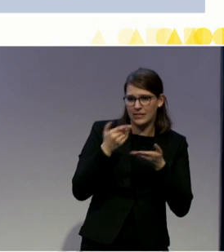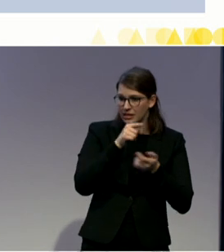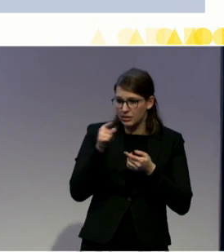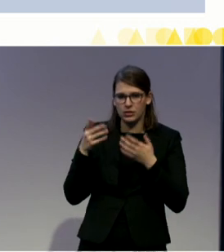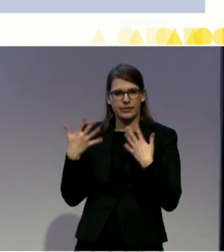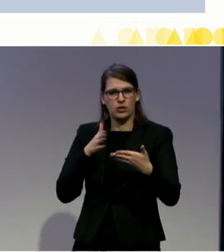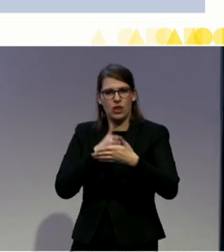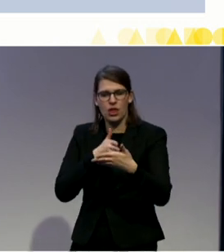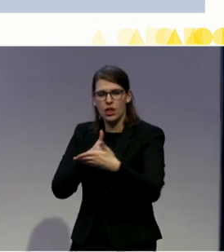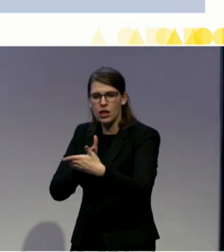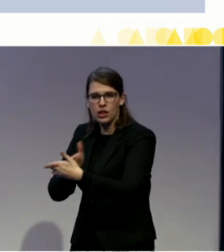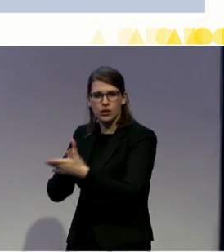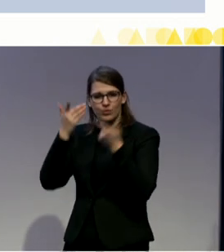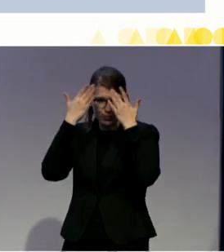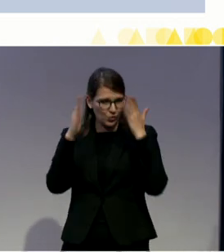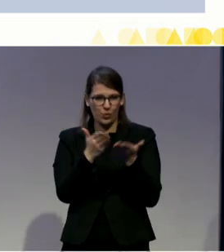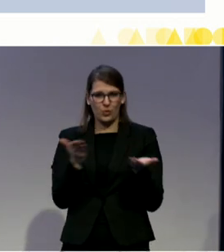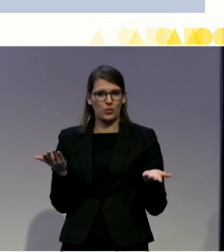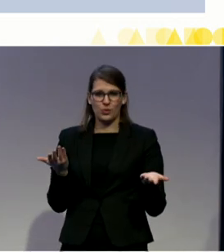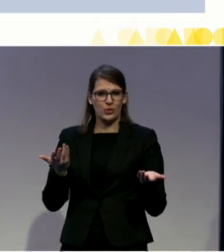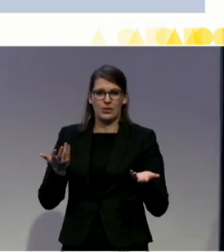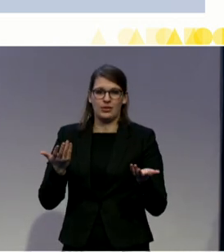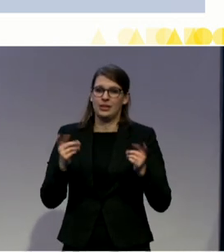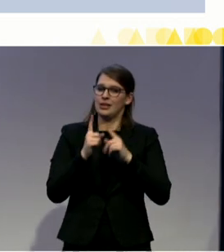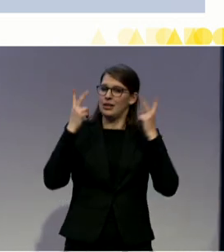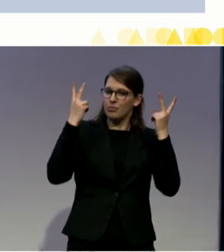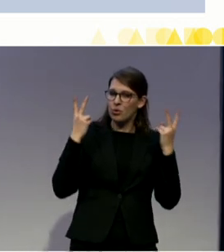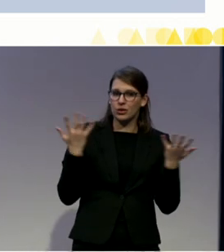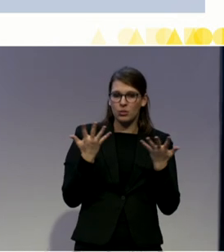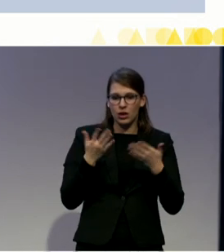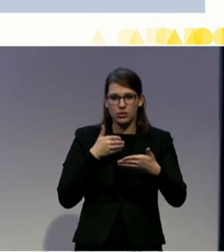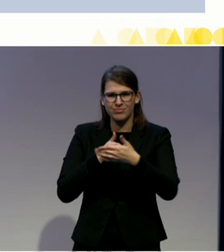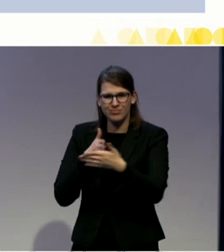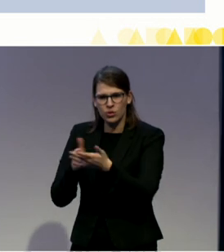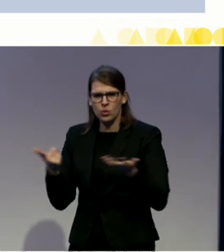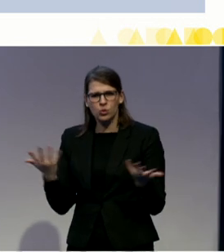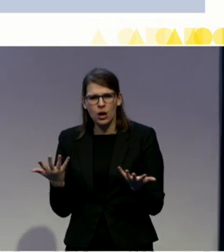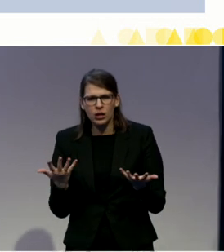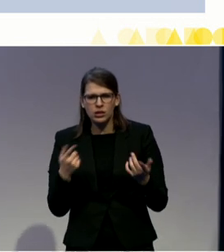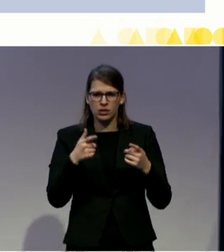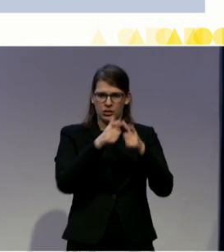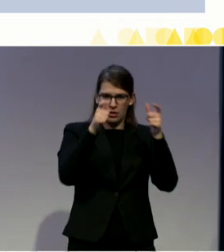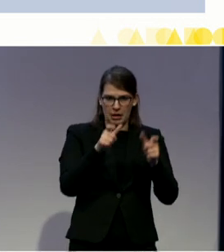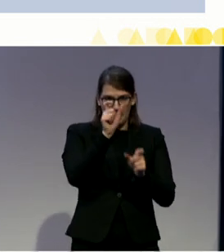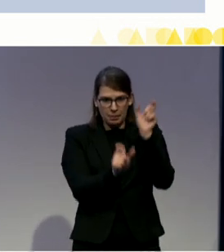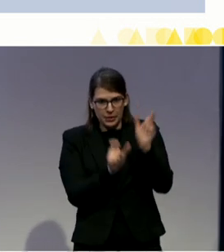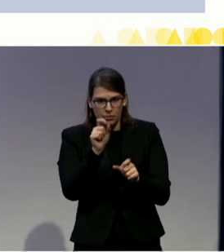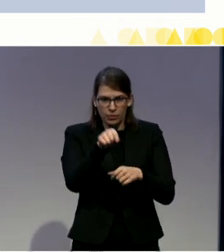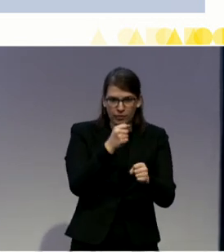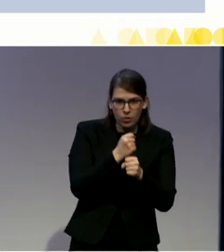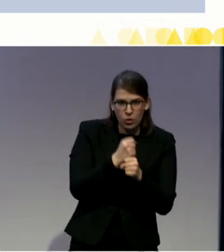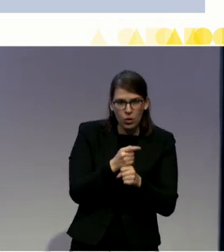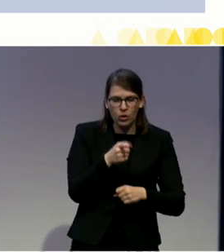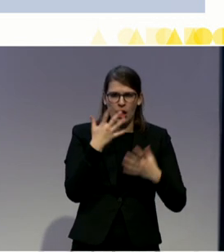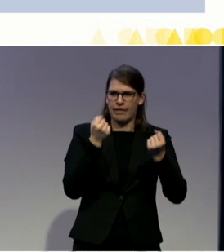see that a significant barrier is that existing staff are worried about what will happen to their working conditions and their jobs in the